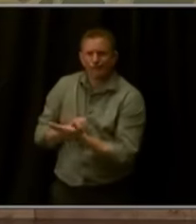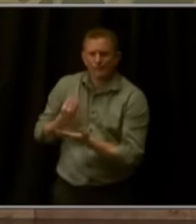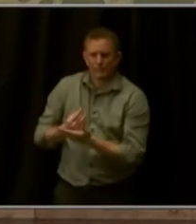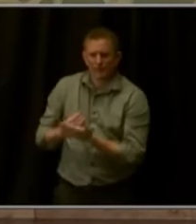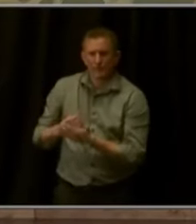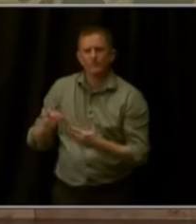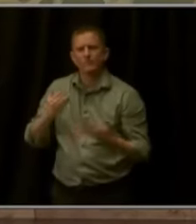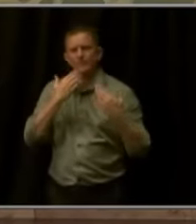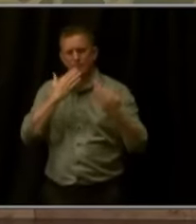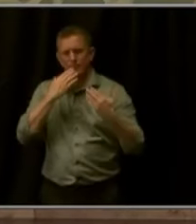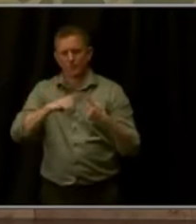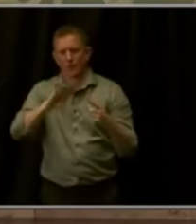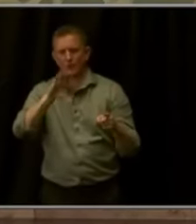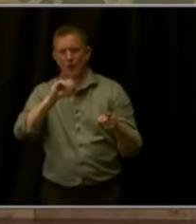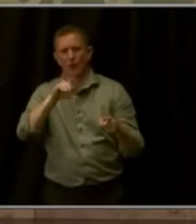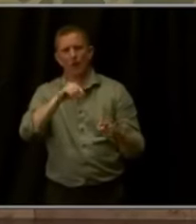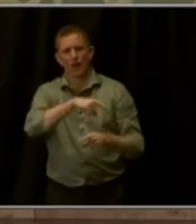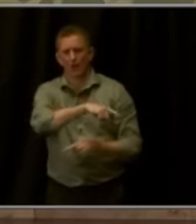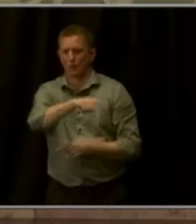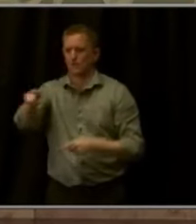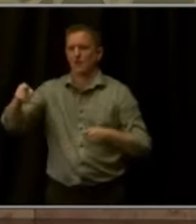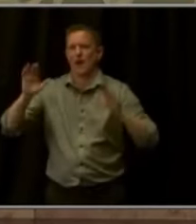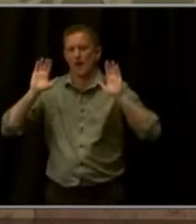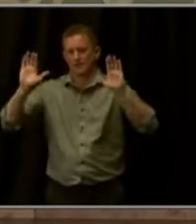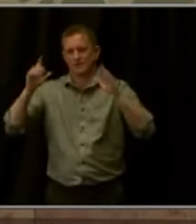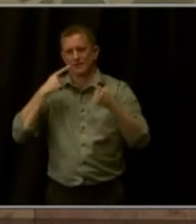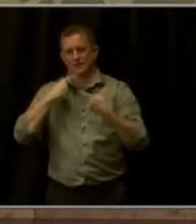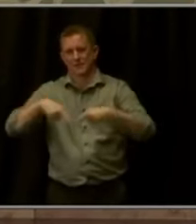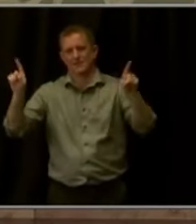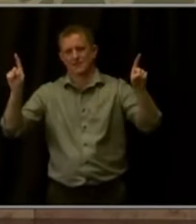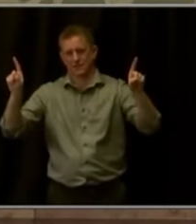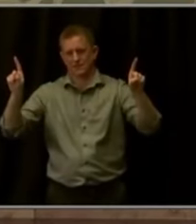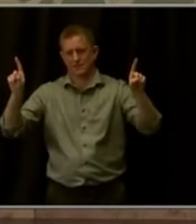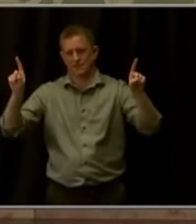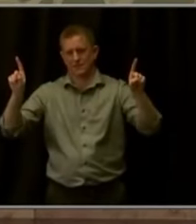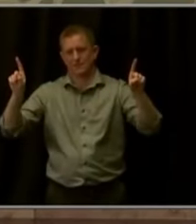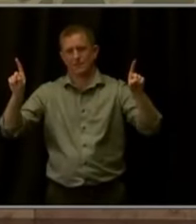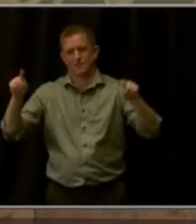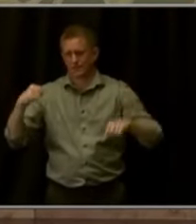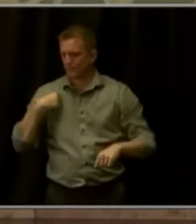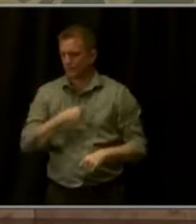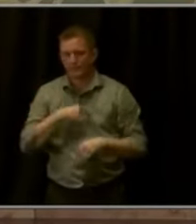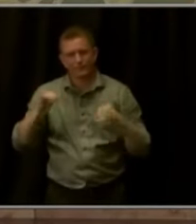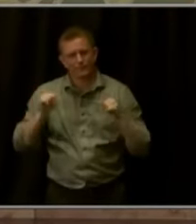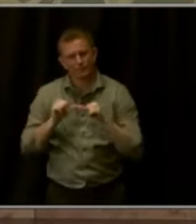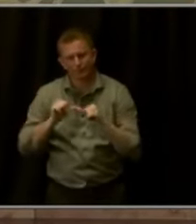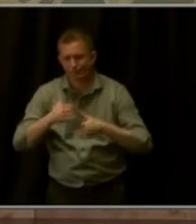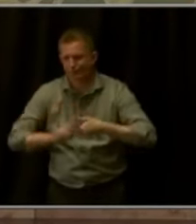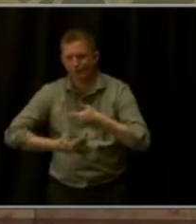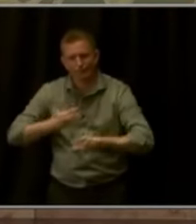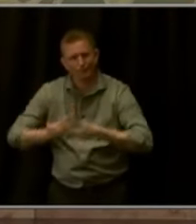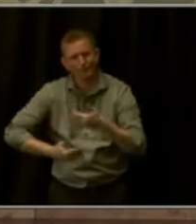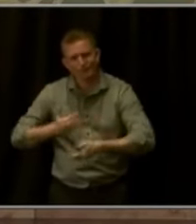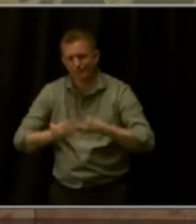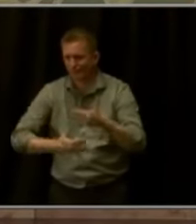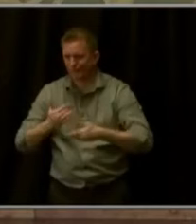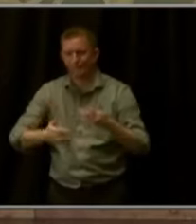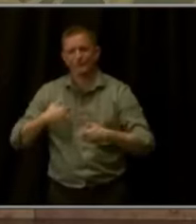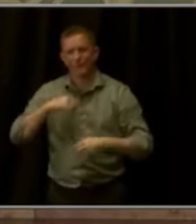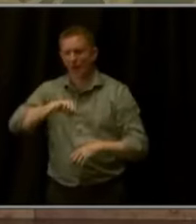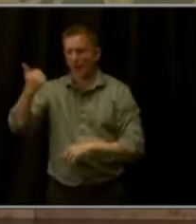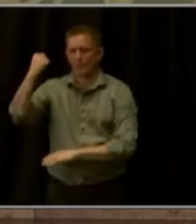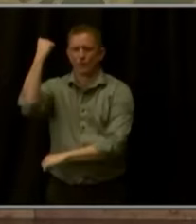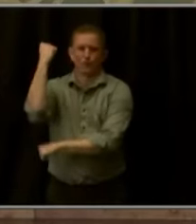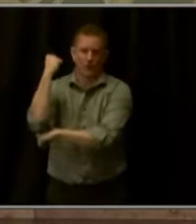success, we're well in our year, we're well on our way towards another record year of Tabor surpluses